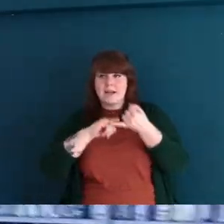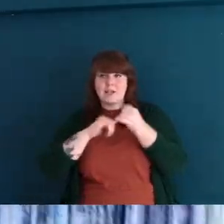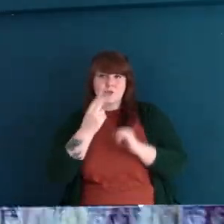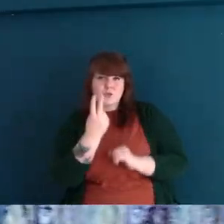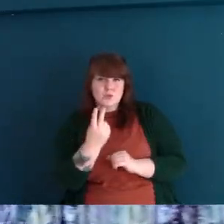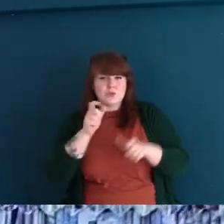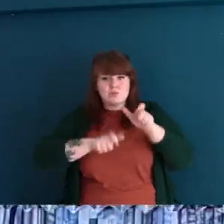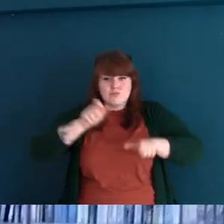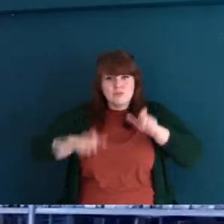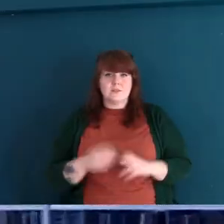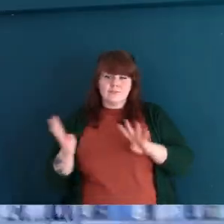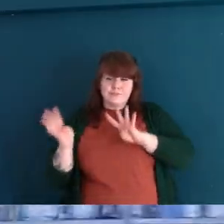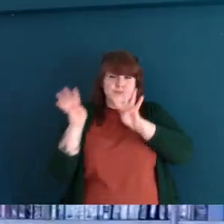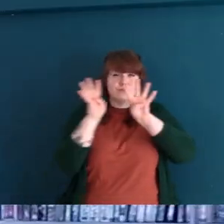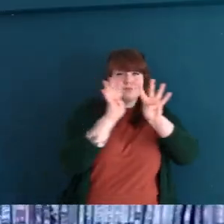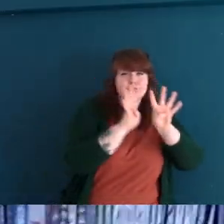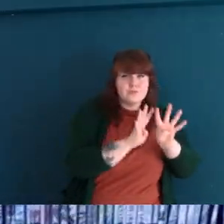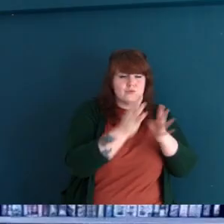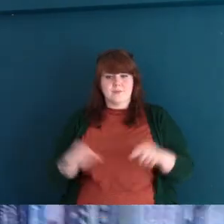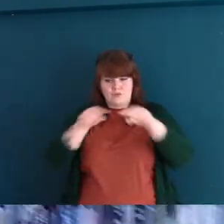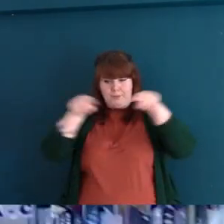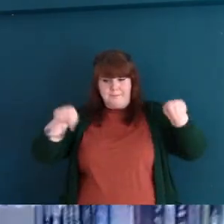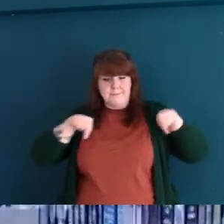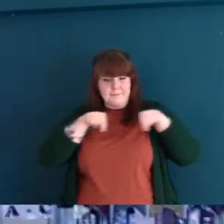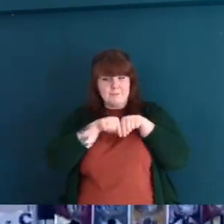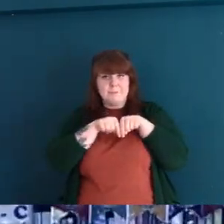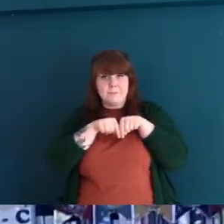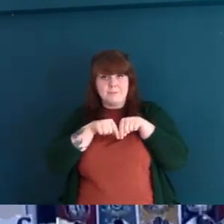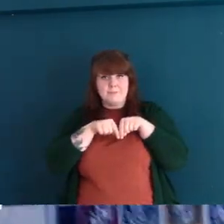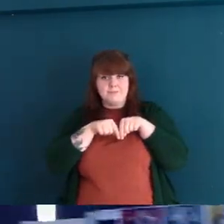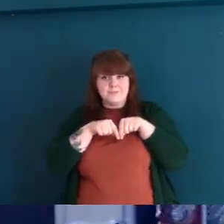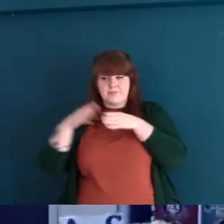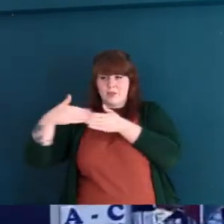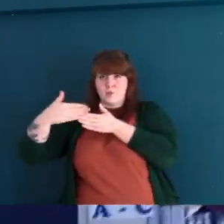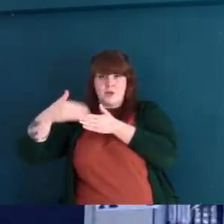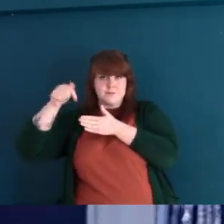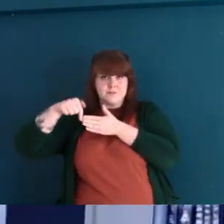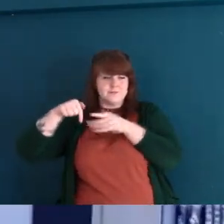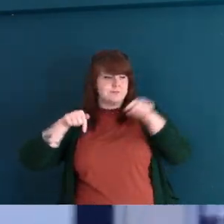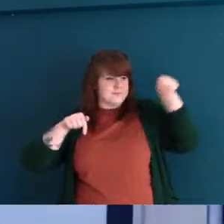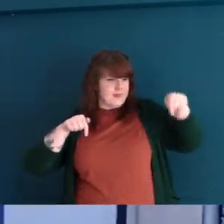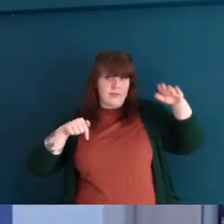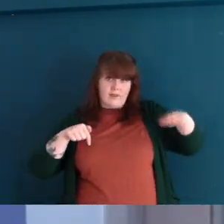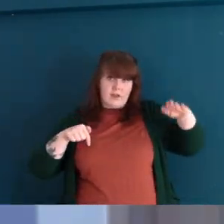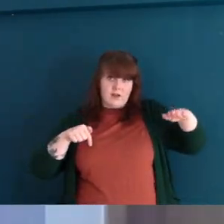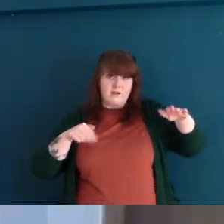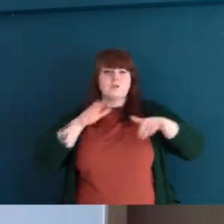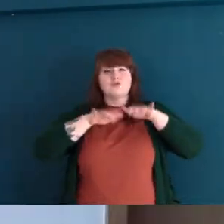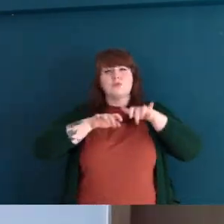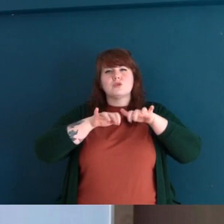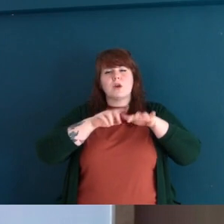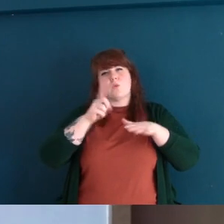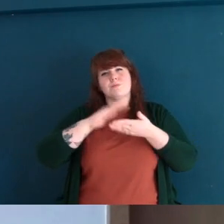Computers can be used over in this area here with laptops available too.